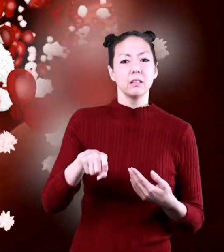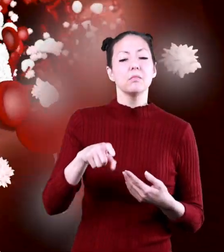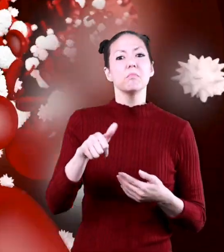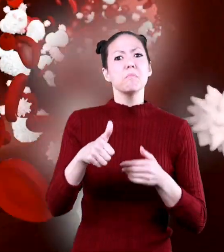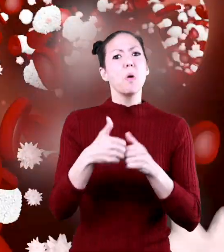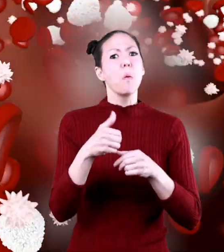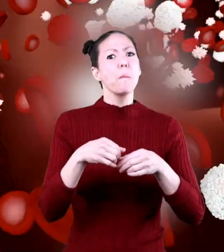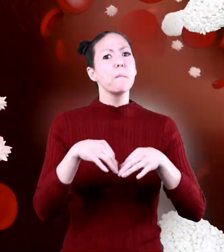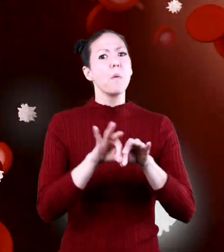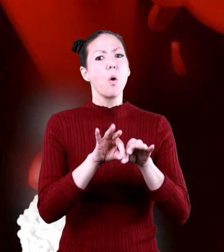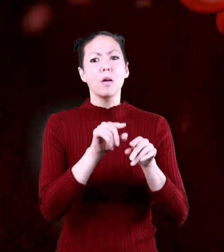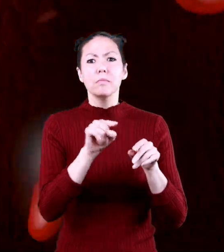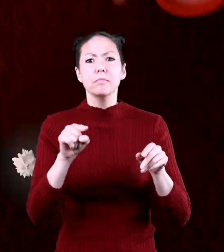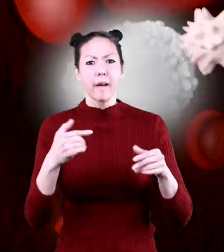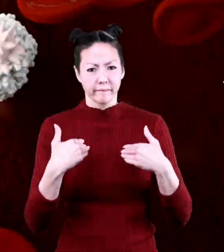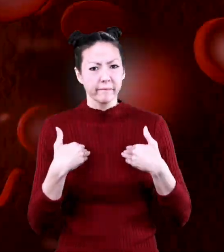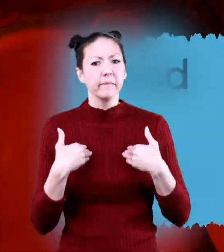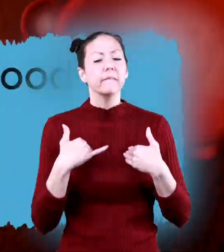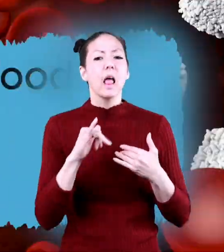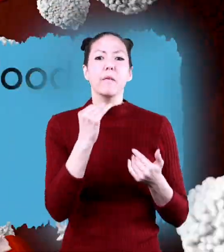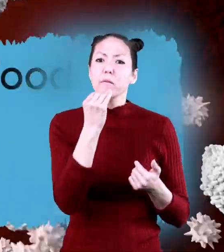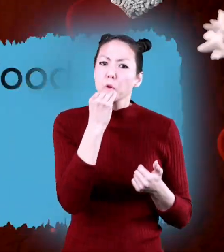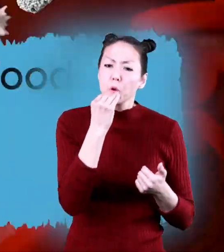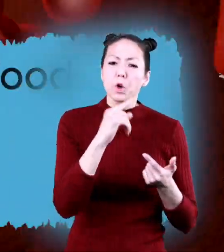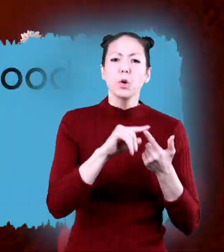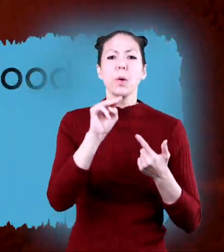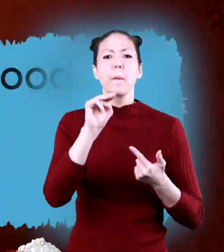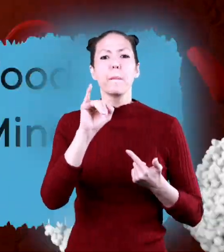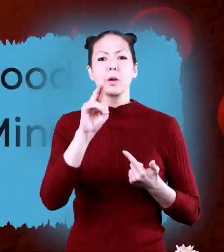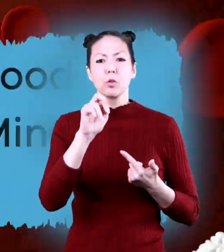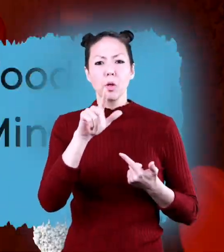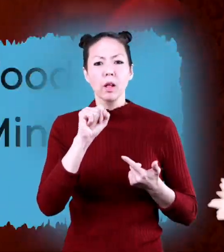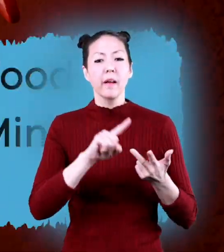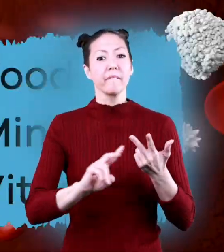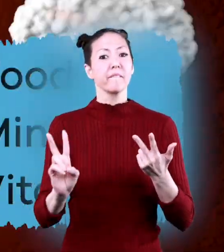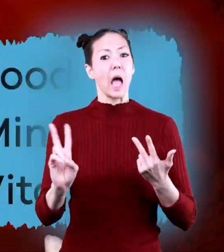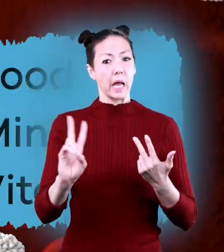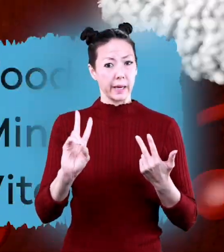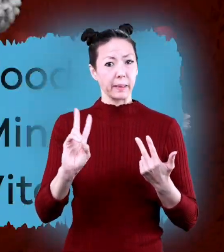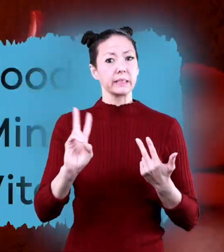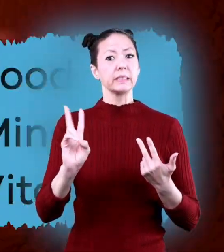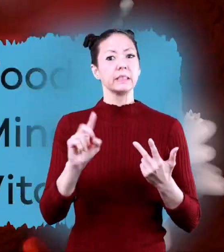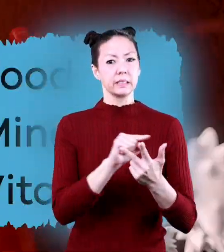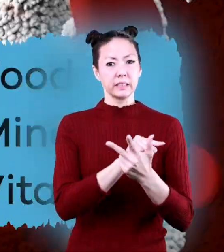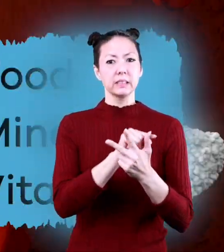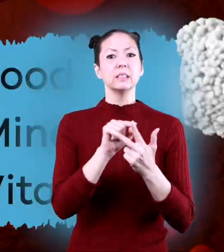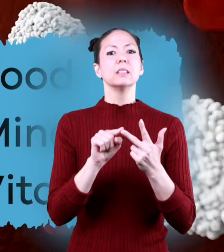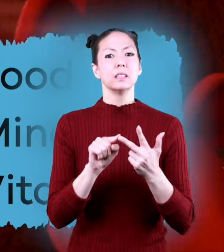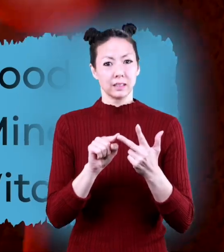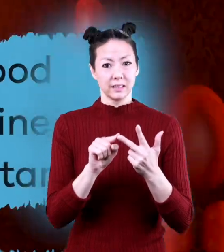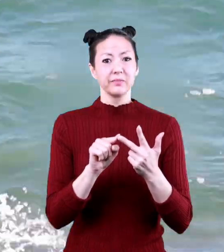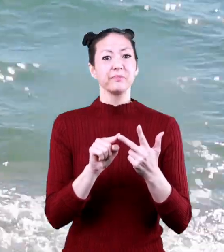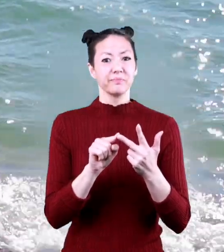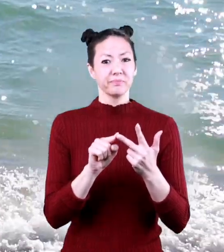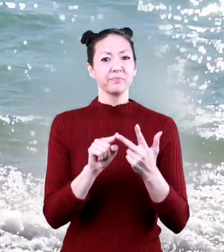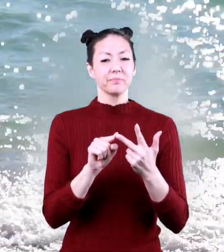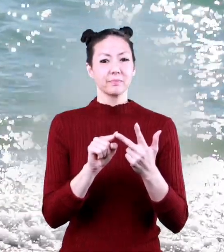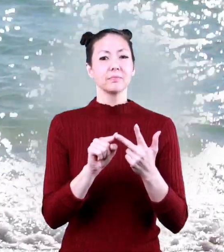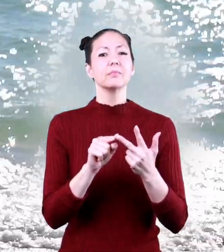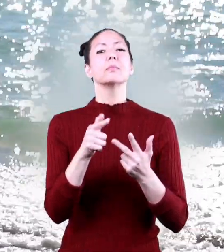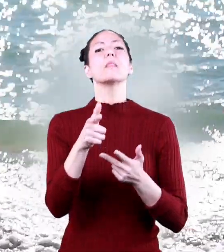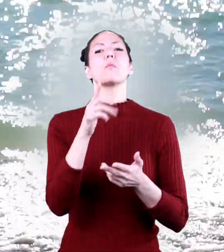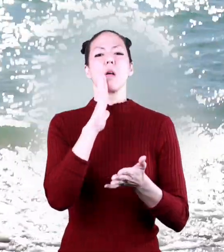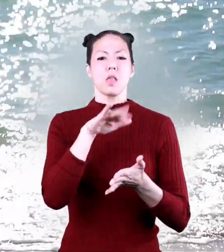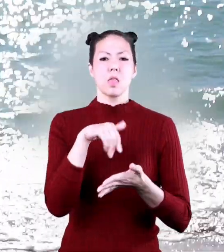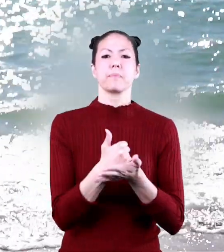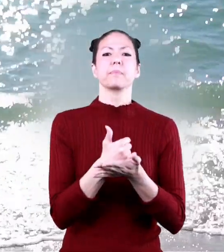but other important things as well like food minerals and vitamins these things